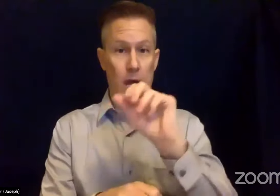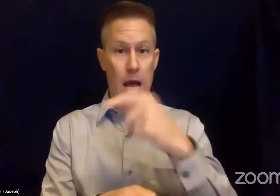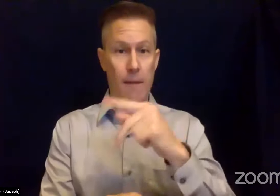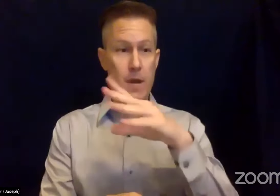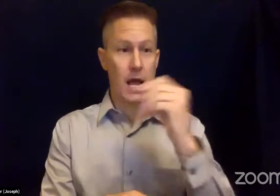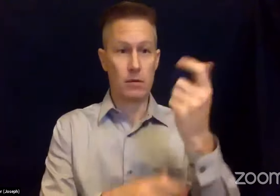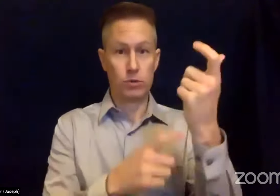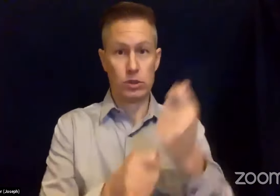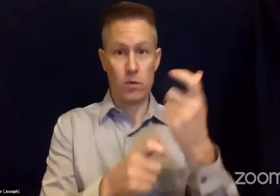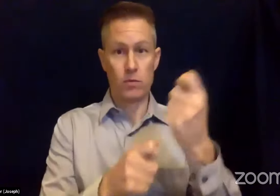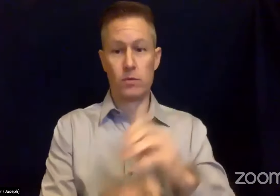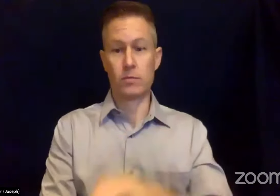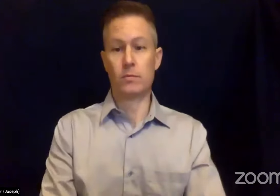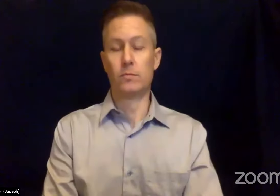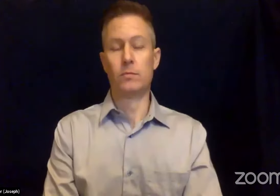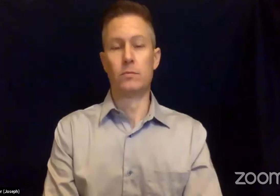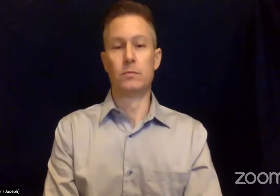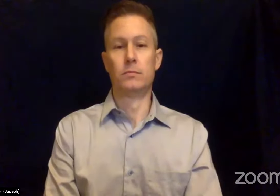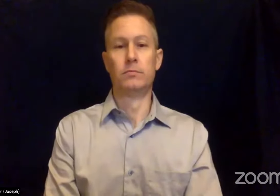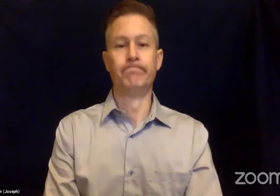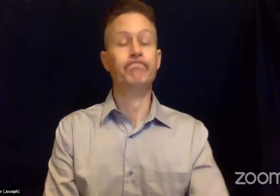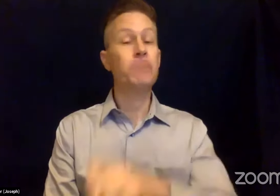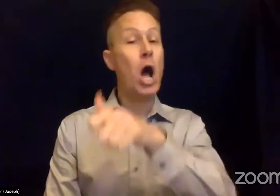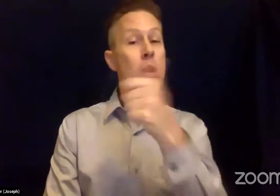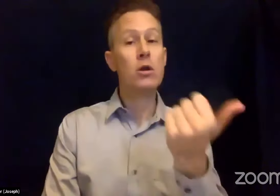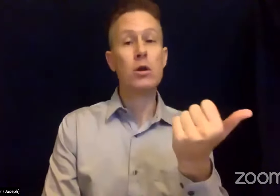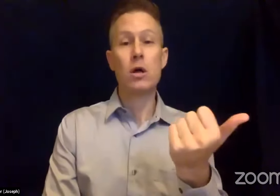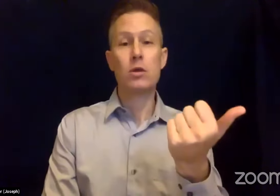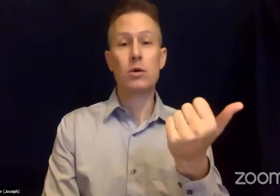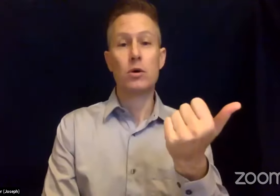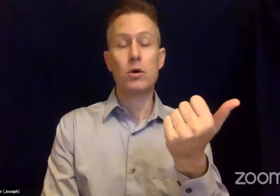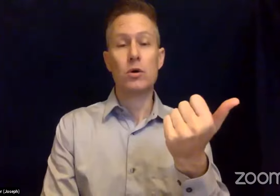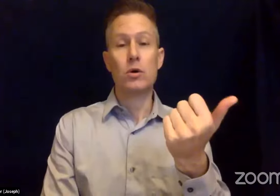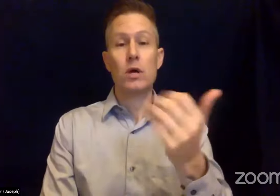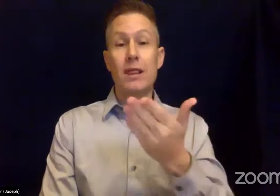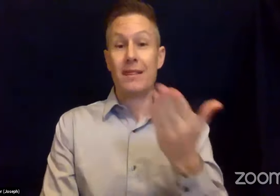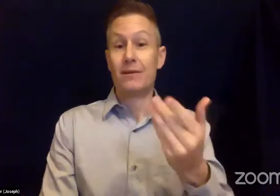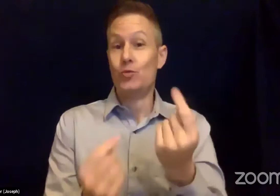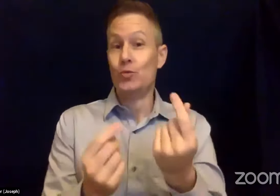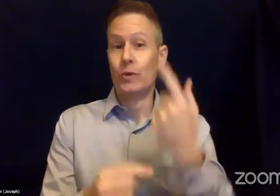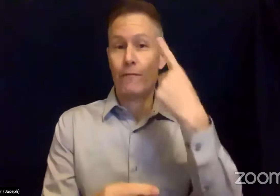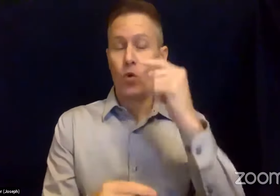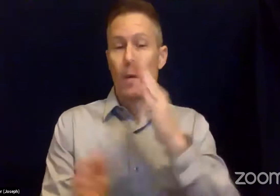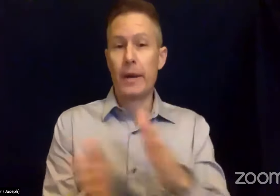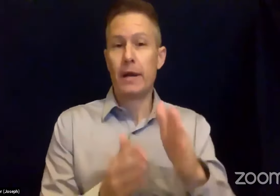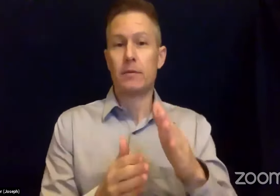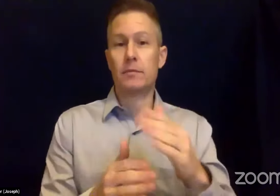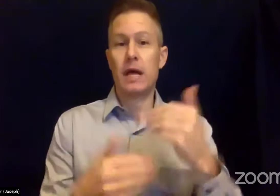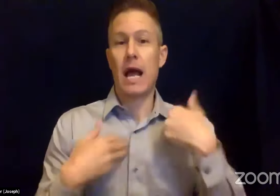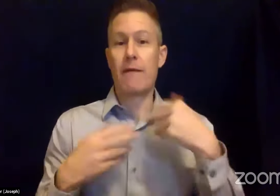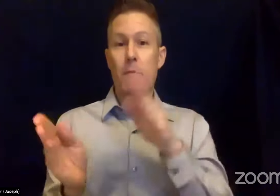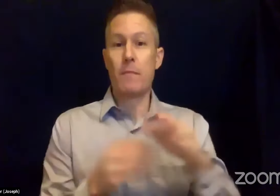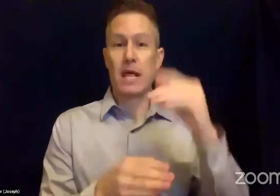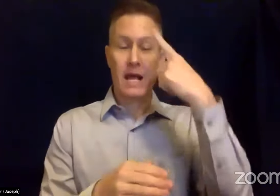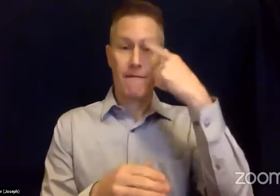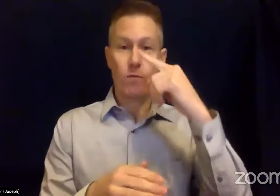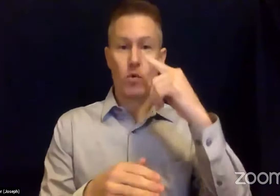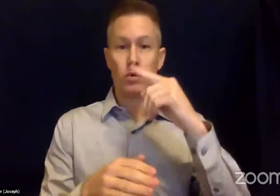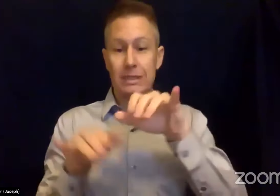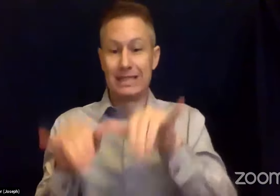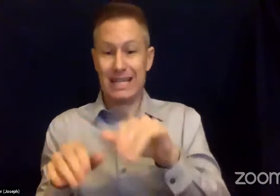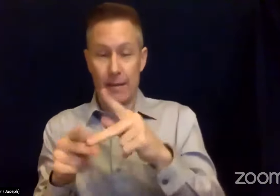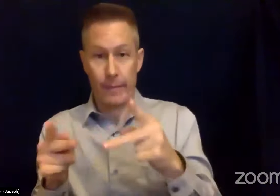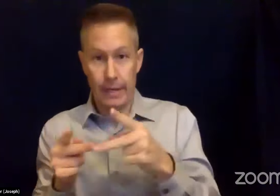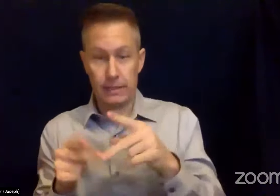Another step toward preparedness is to have a family plan for sheltering in place, evacuating, and reuniting.